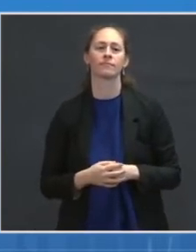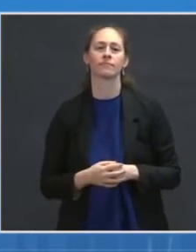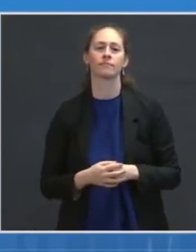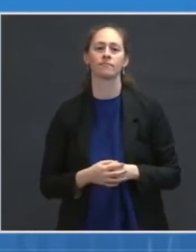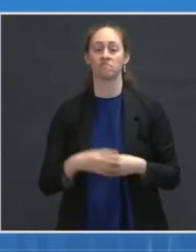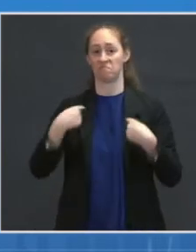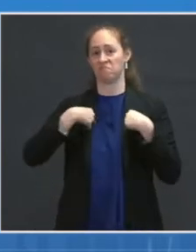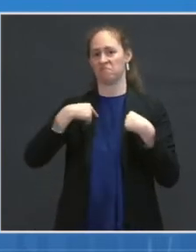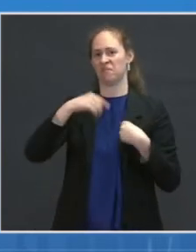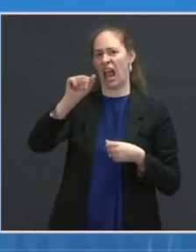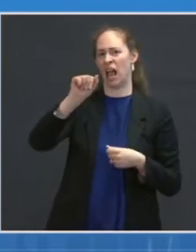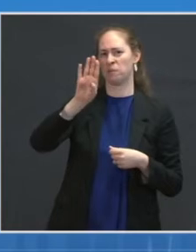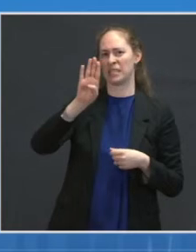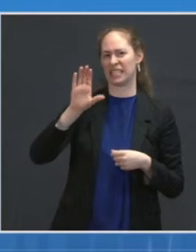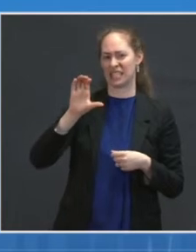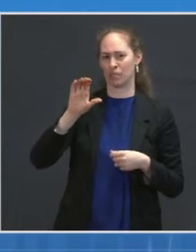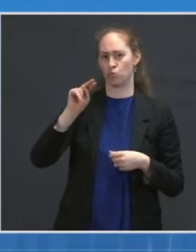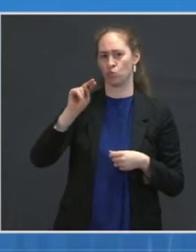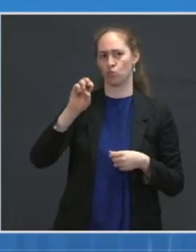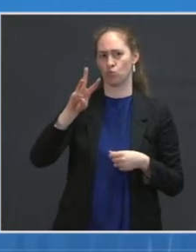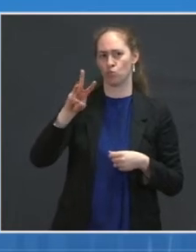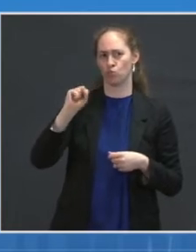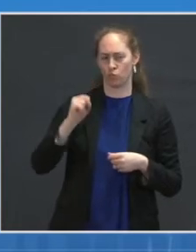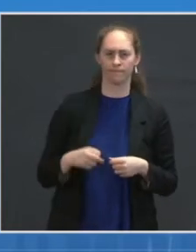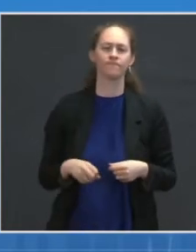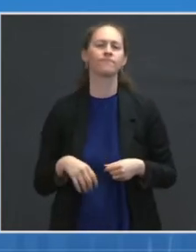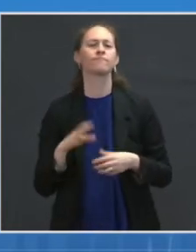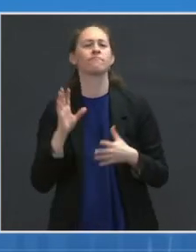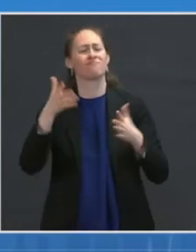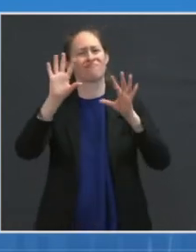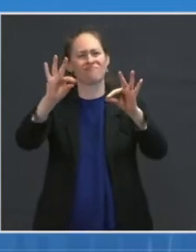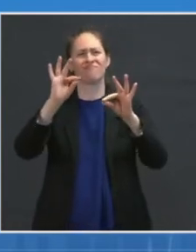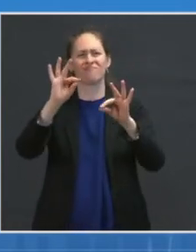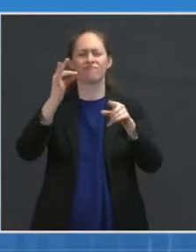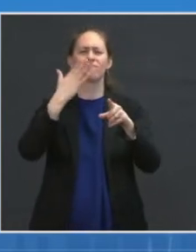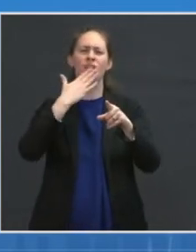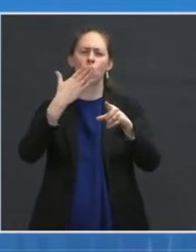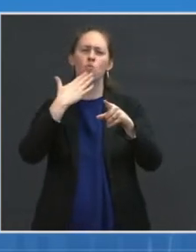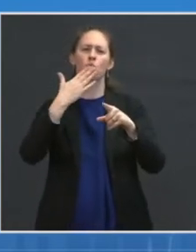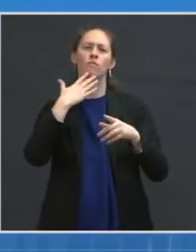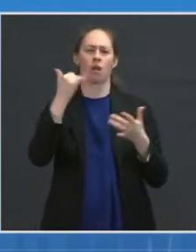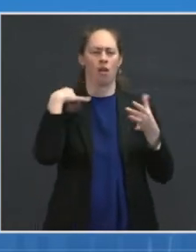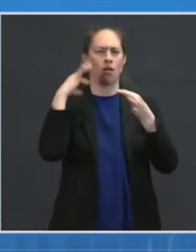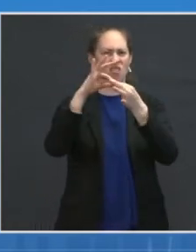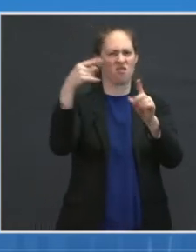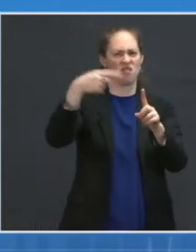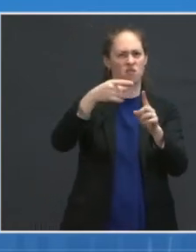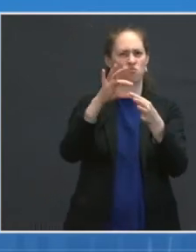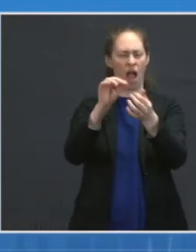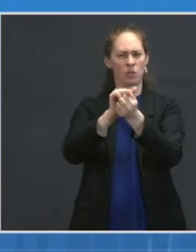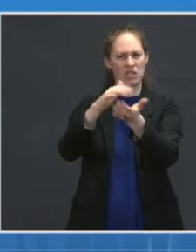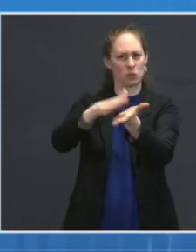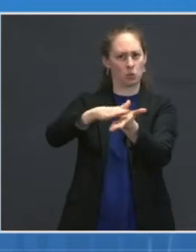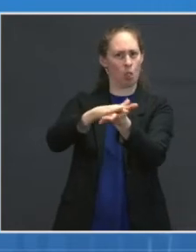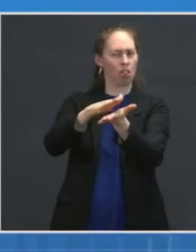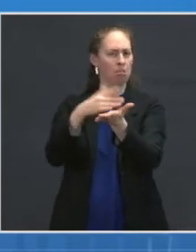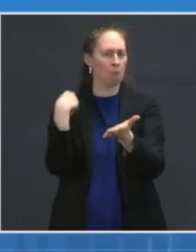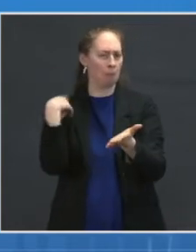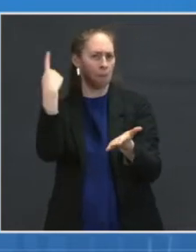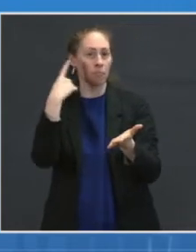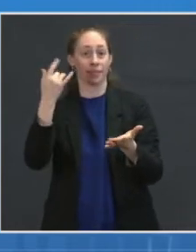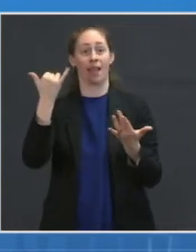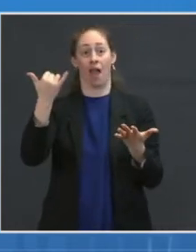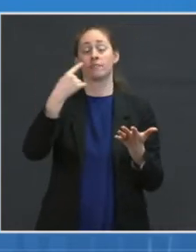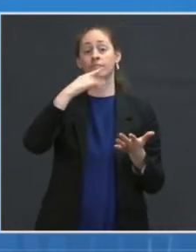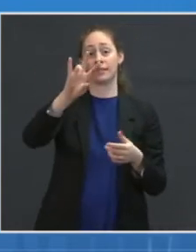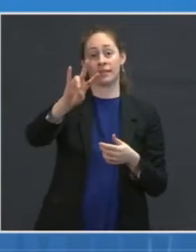Hi. Thanks for doing this. Thanks. On school openings, my question is about 75% of schools that are currently